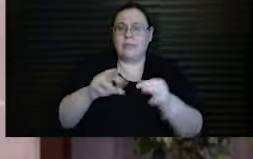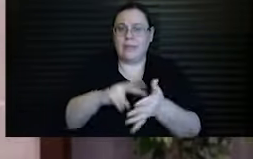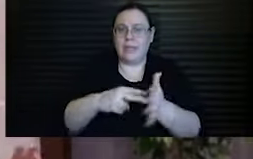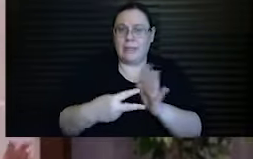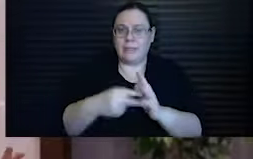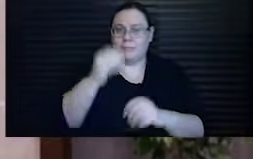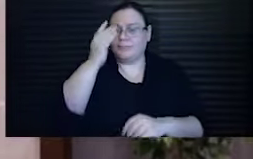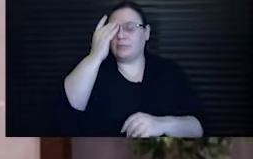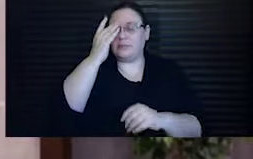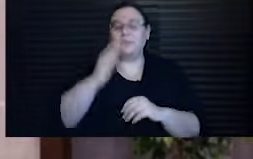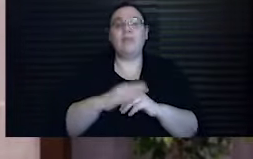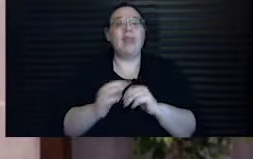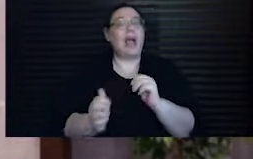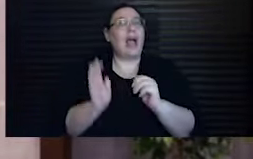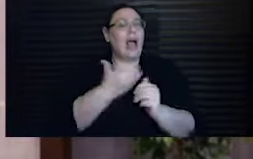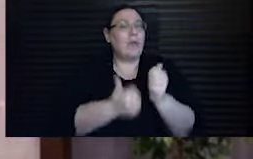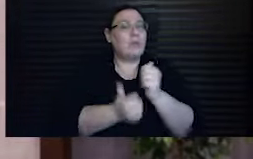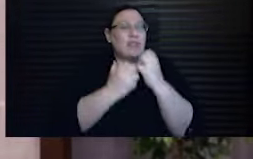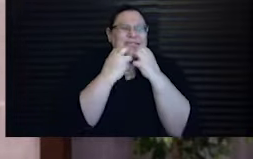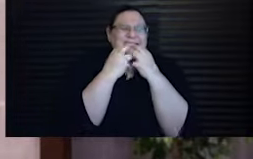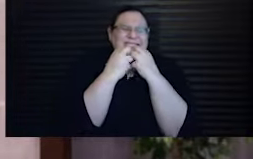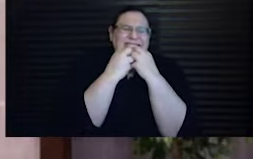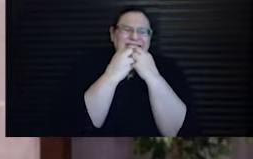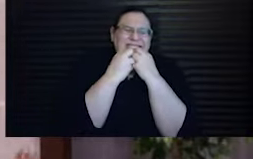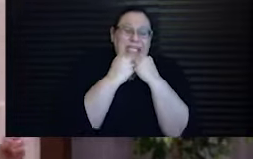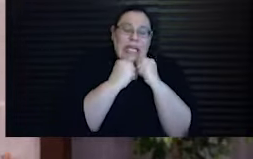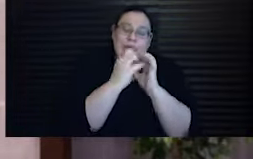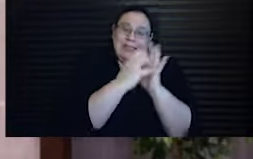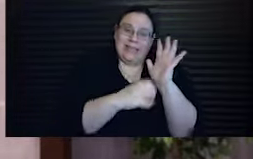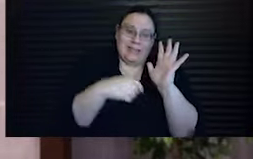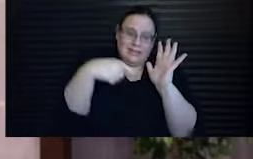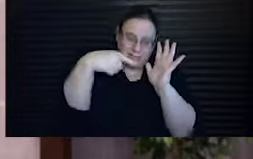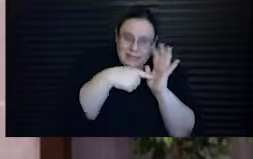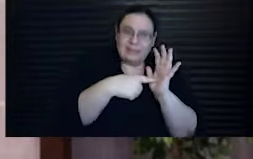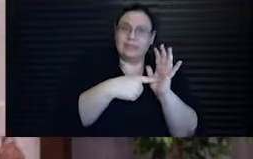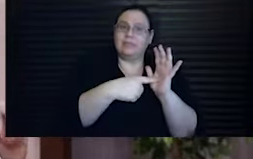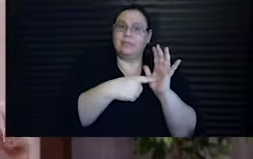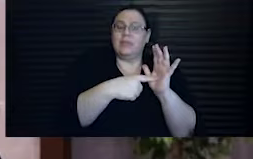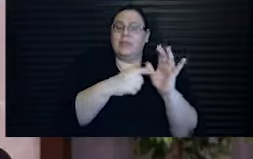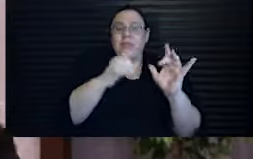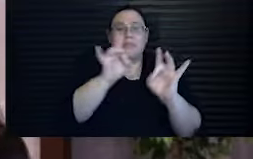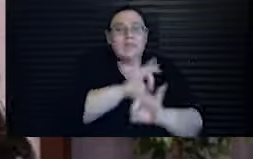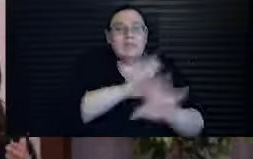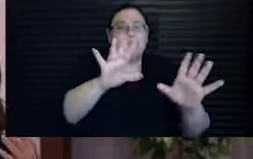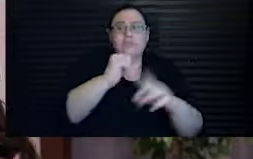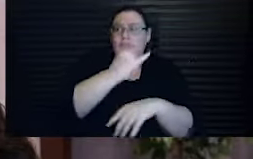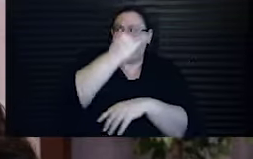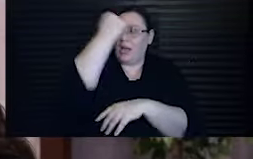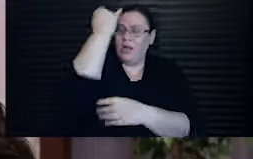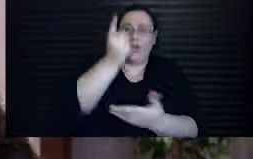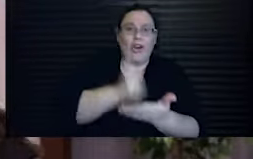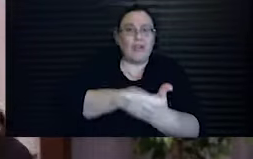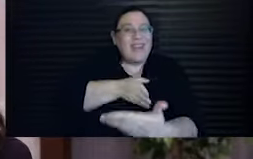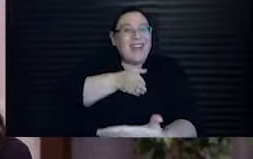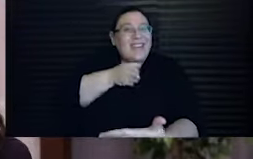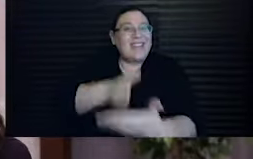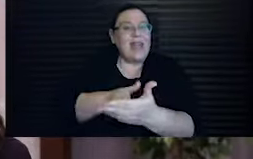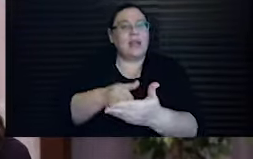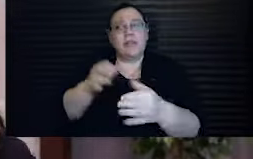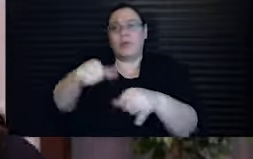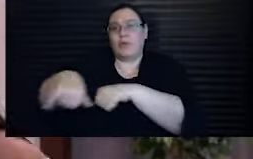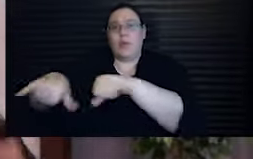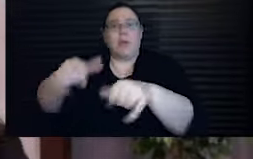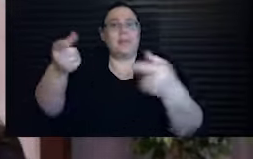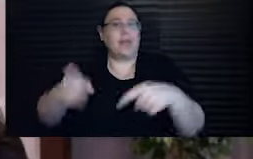our most sacred text is itself a polemic, a revolution against the norms of the ancient